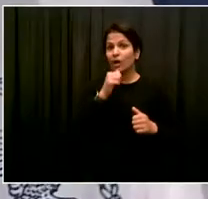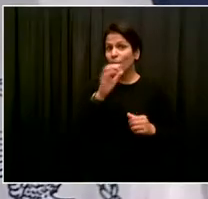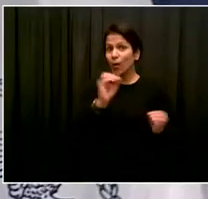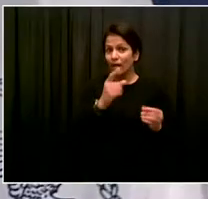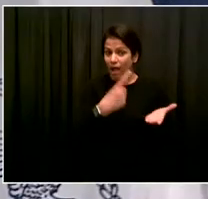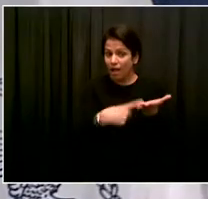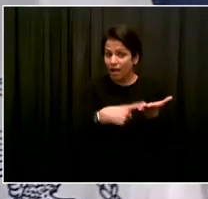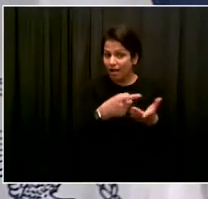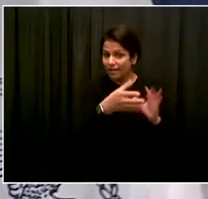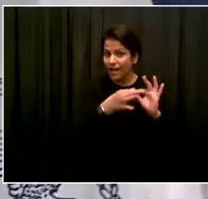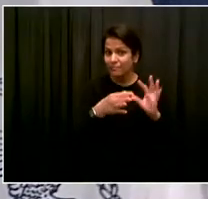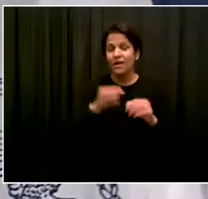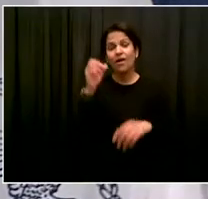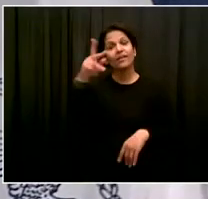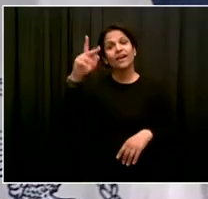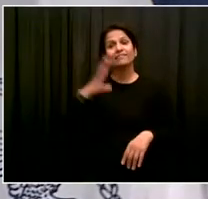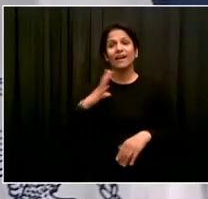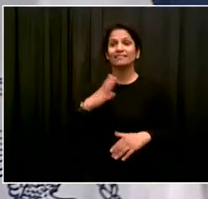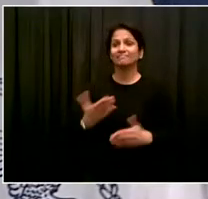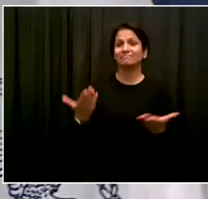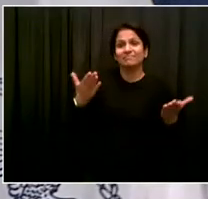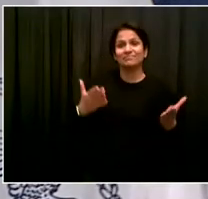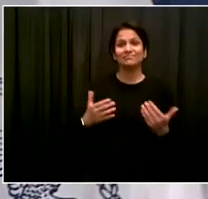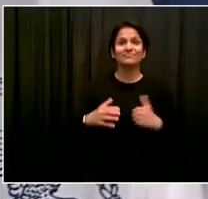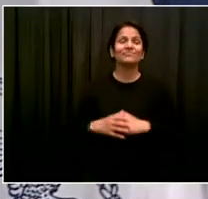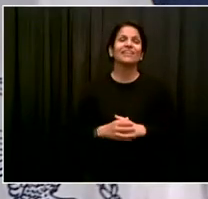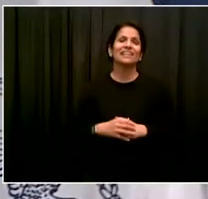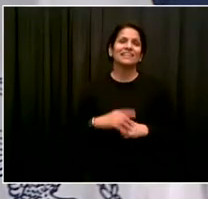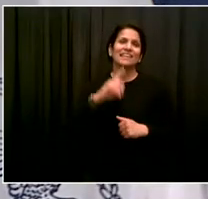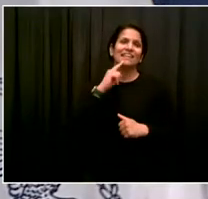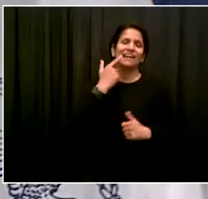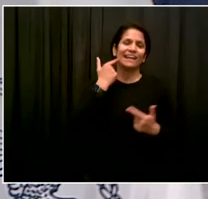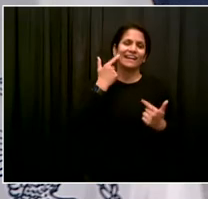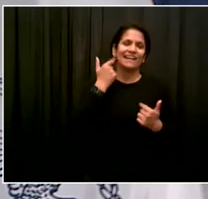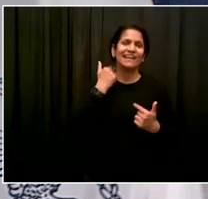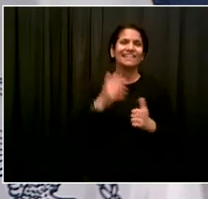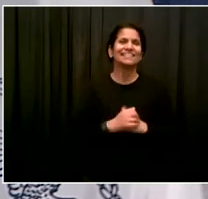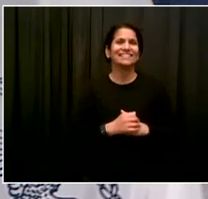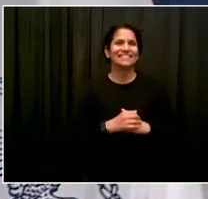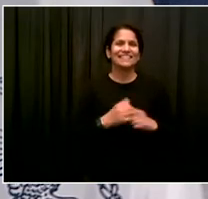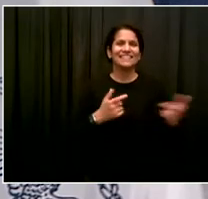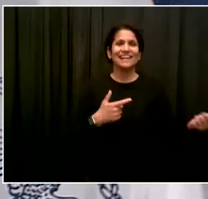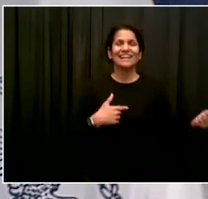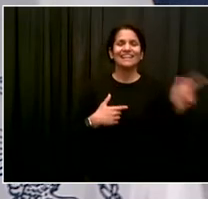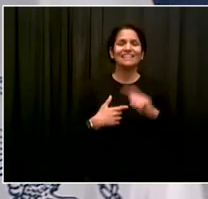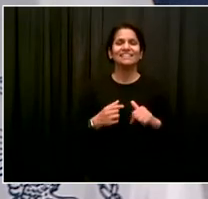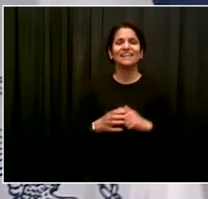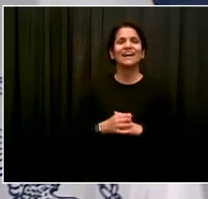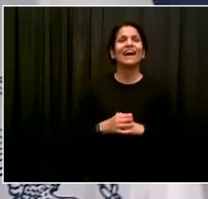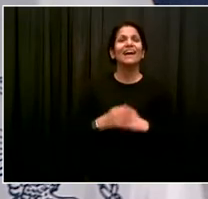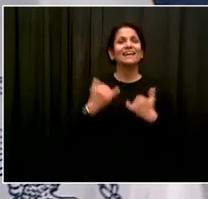Sanitation Commissioner then. He always has something to say and the people of this city love what he says.